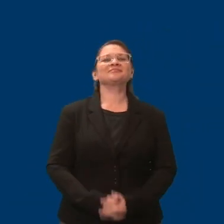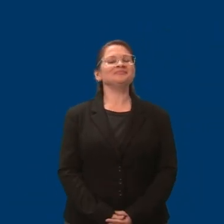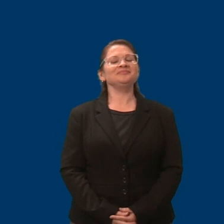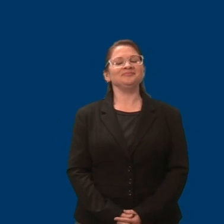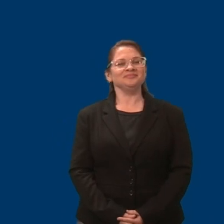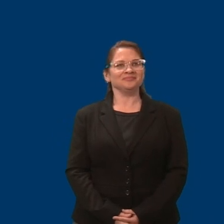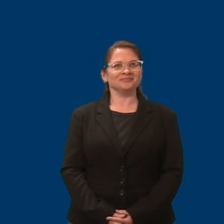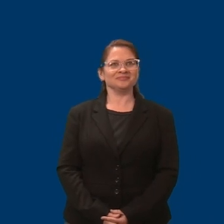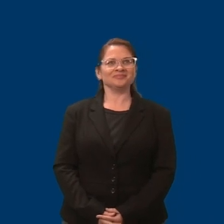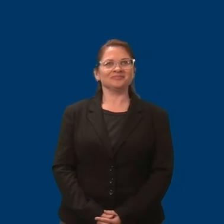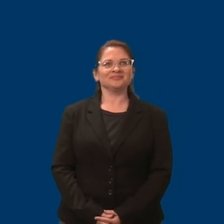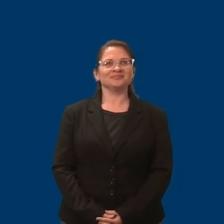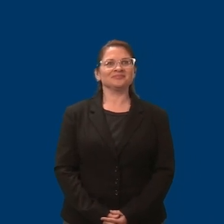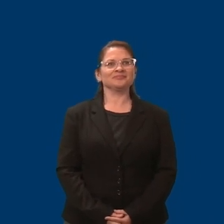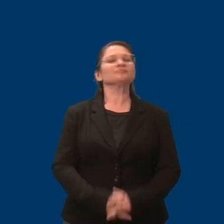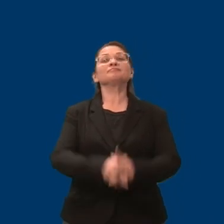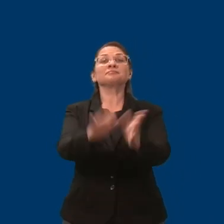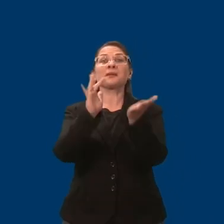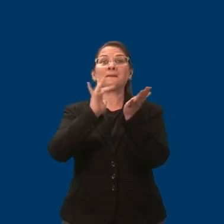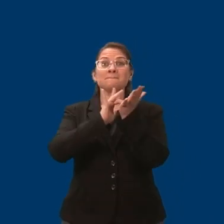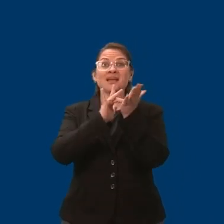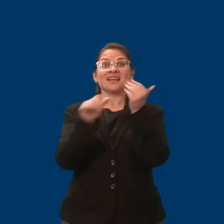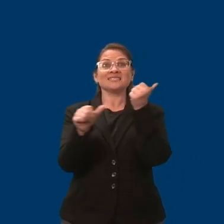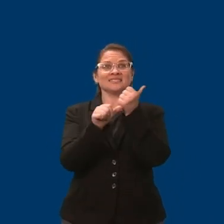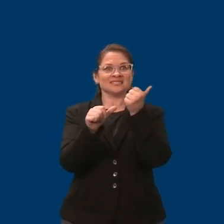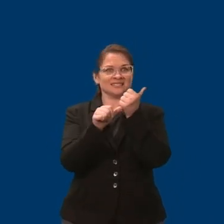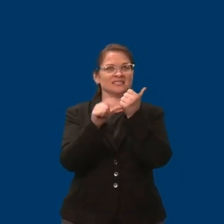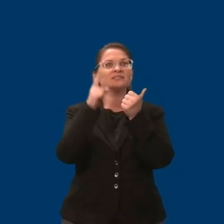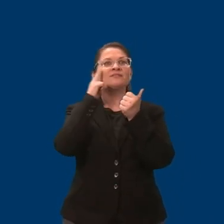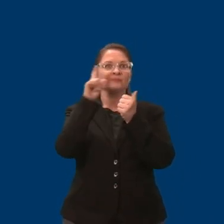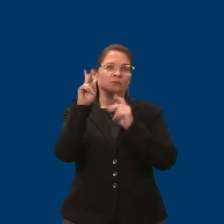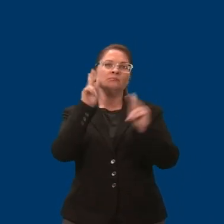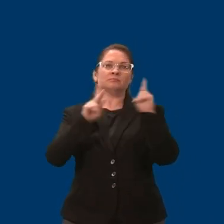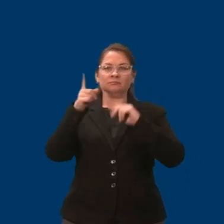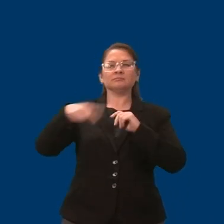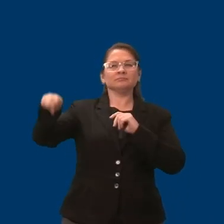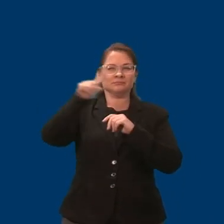Assistance for Employed Persons with Disabilities.